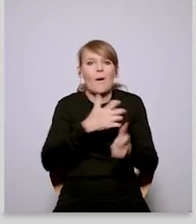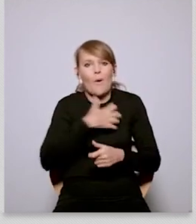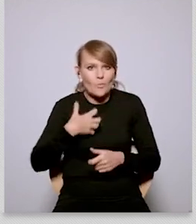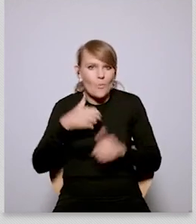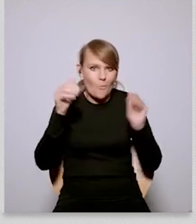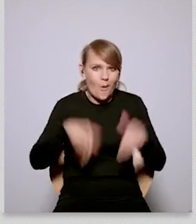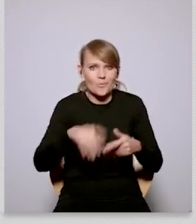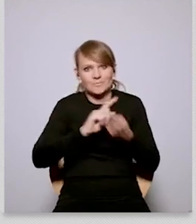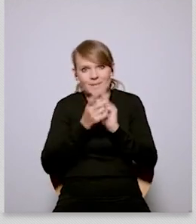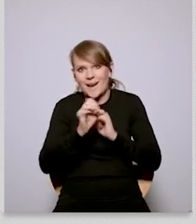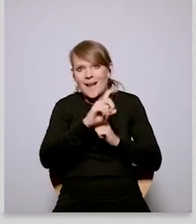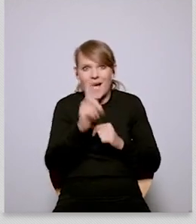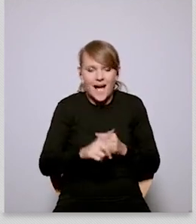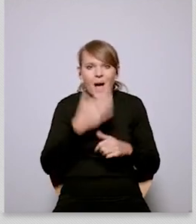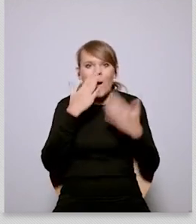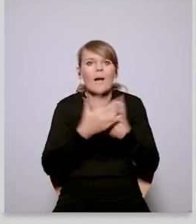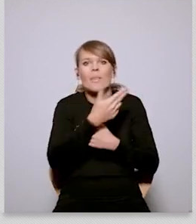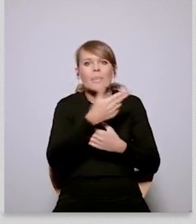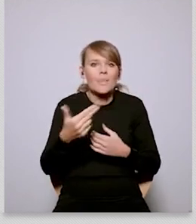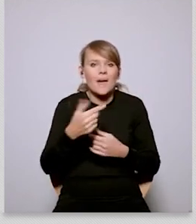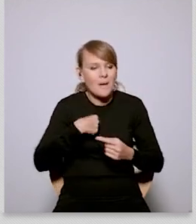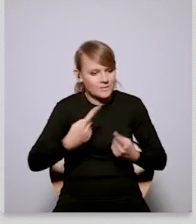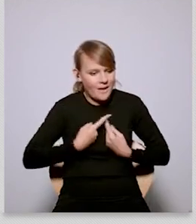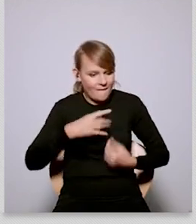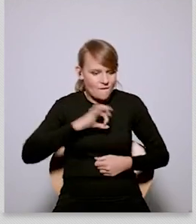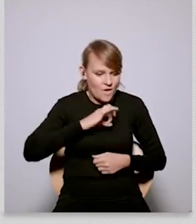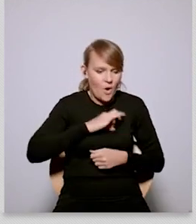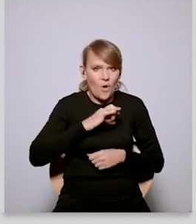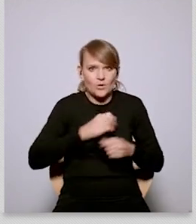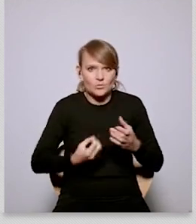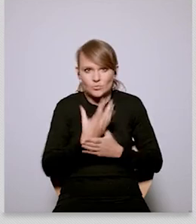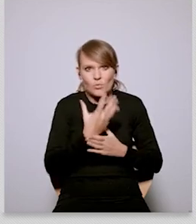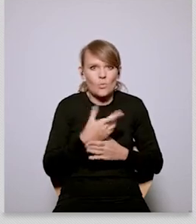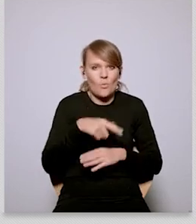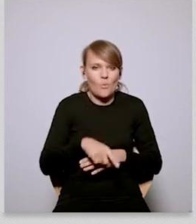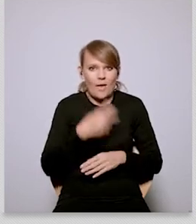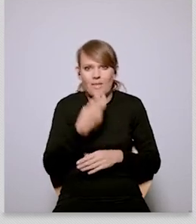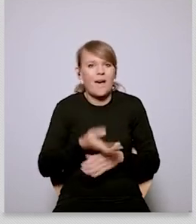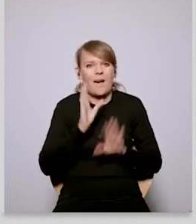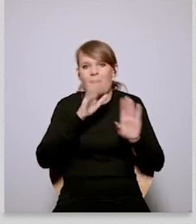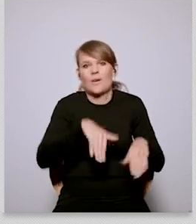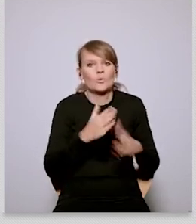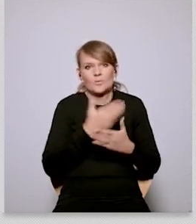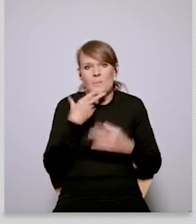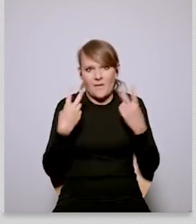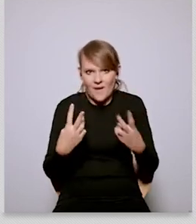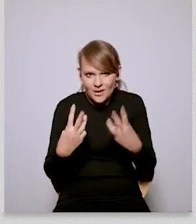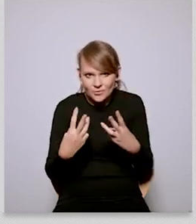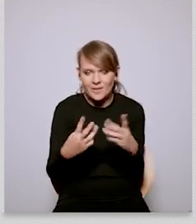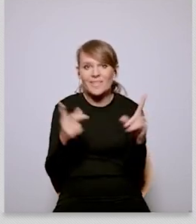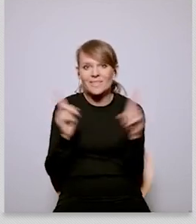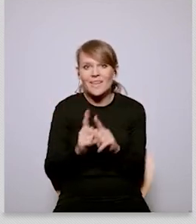of energy sources uh more and more gas in the energy mix um